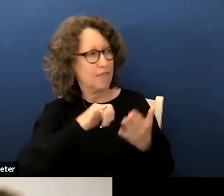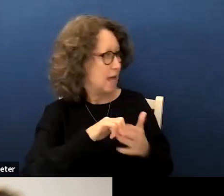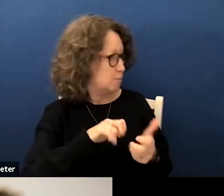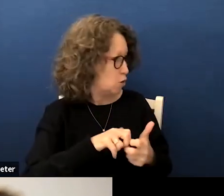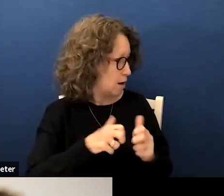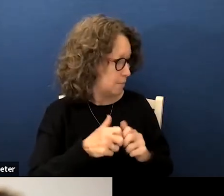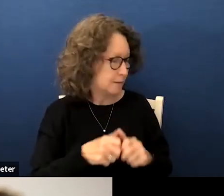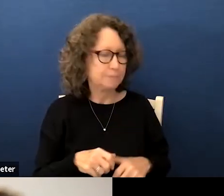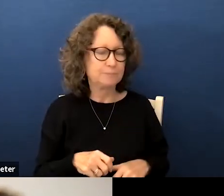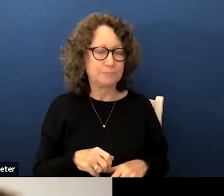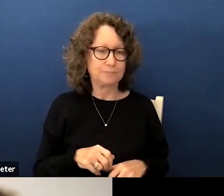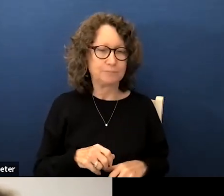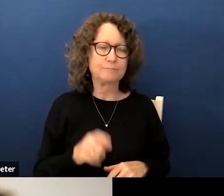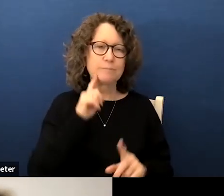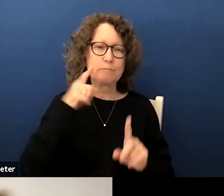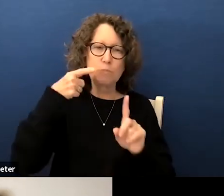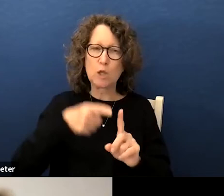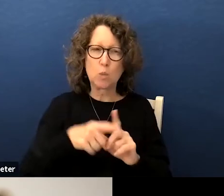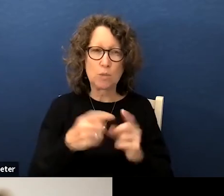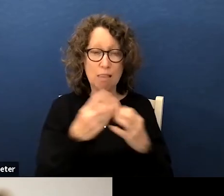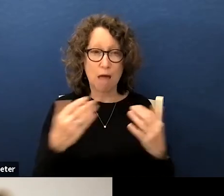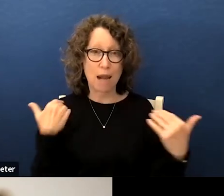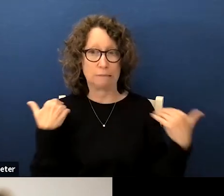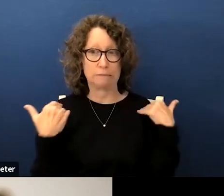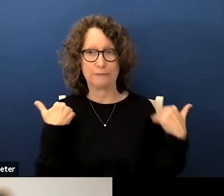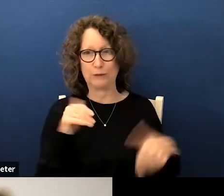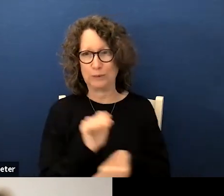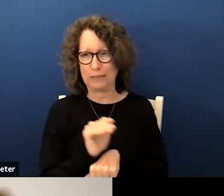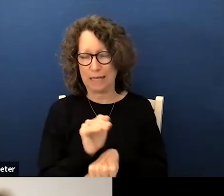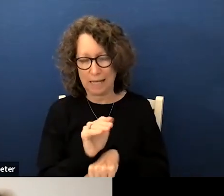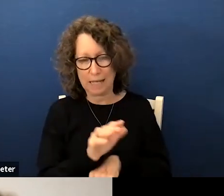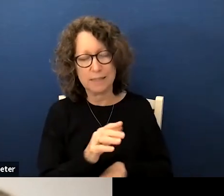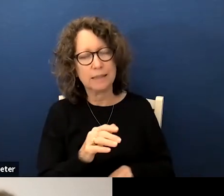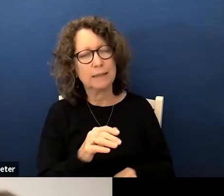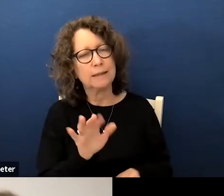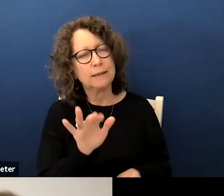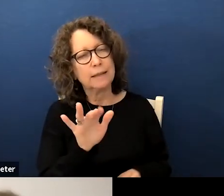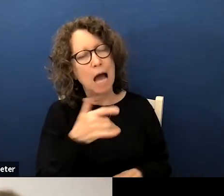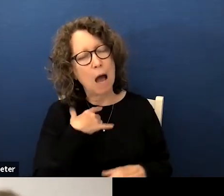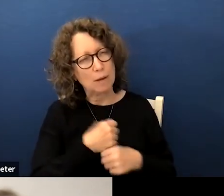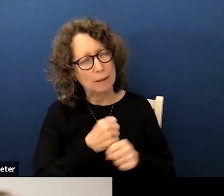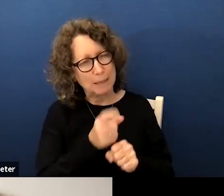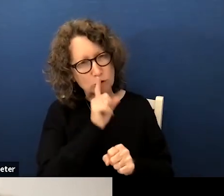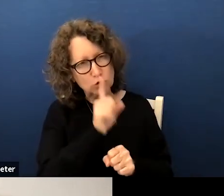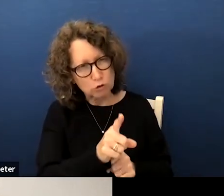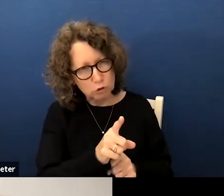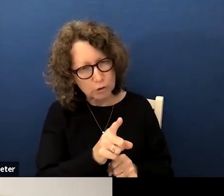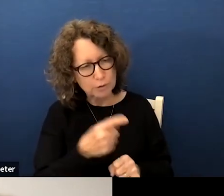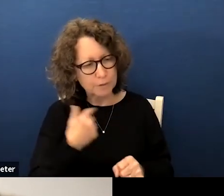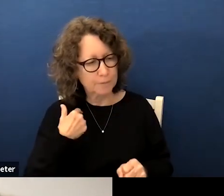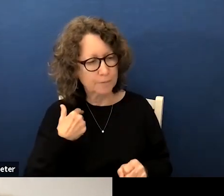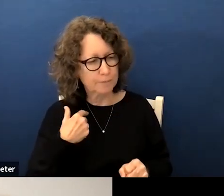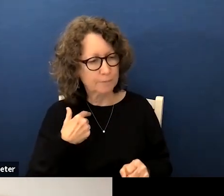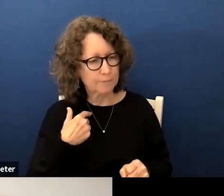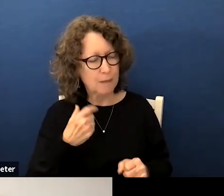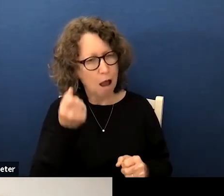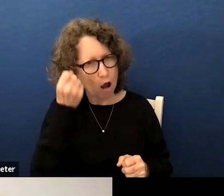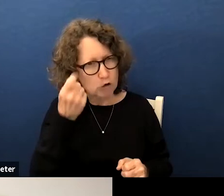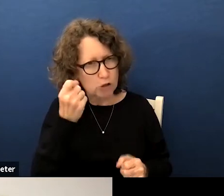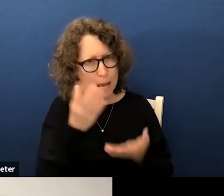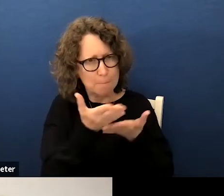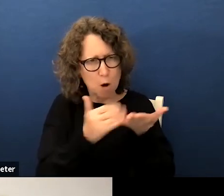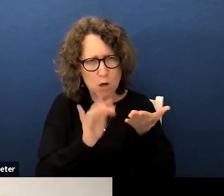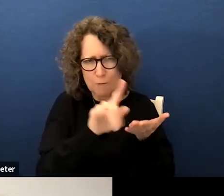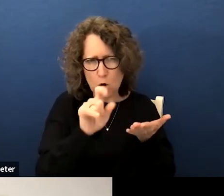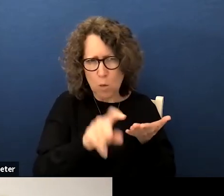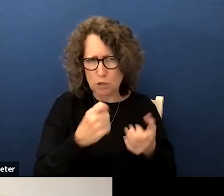particularly with a lot of reminders we've had tonight i want to make sure that we are i want to make sure i understand parts of your